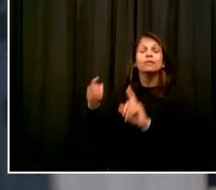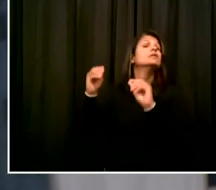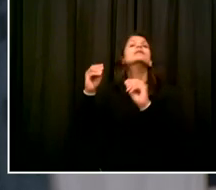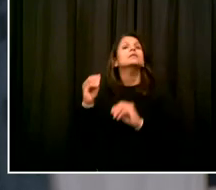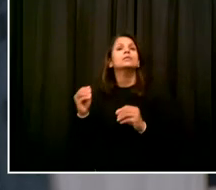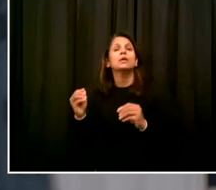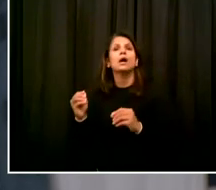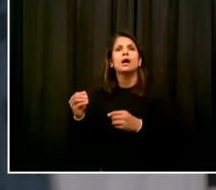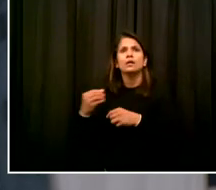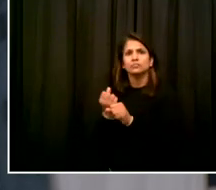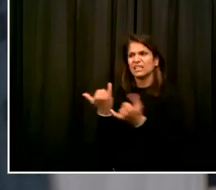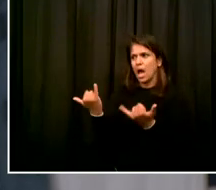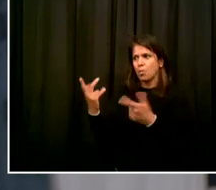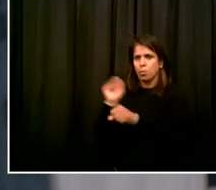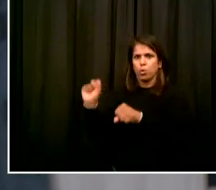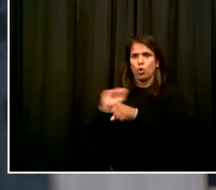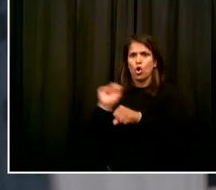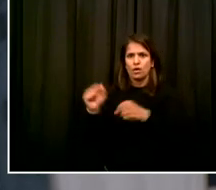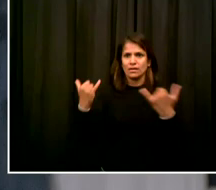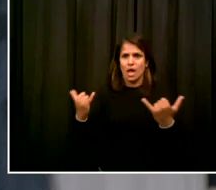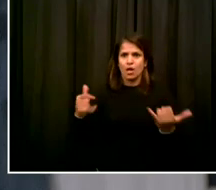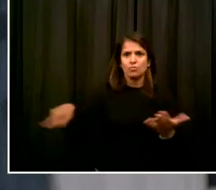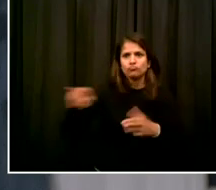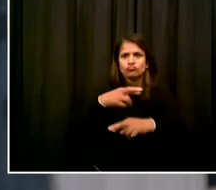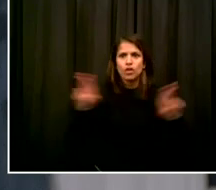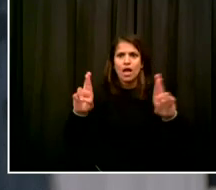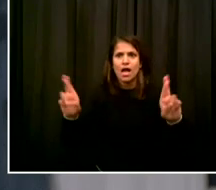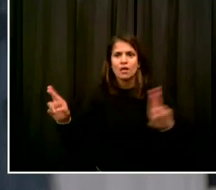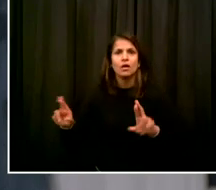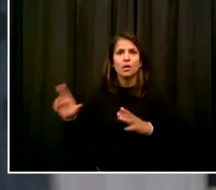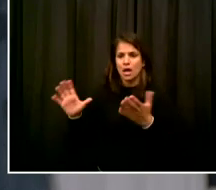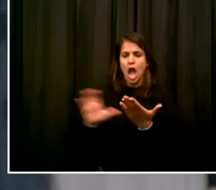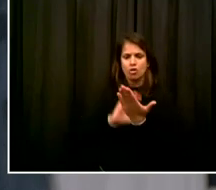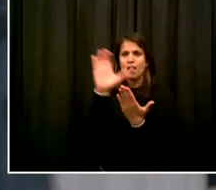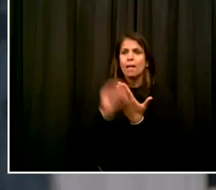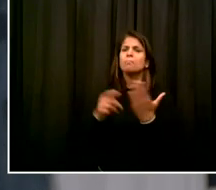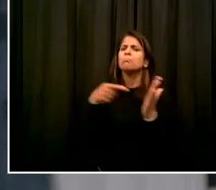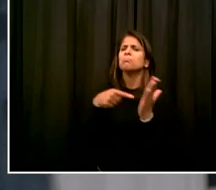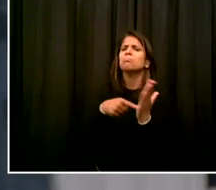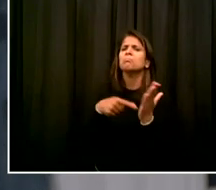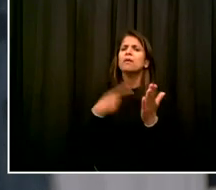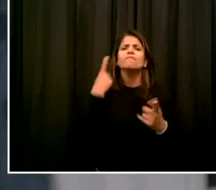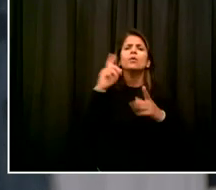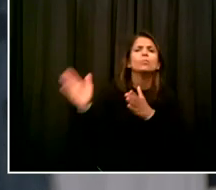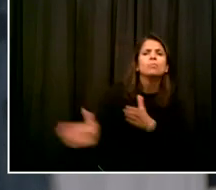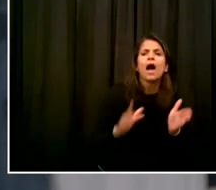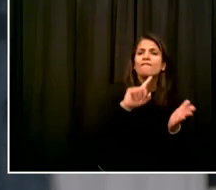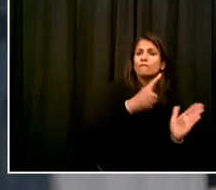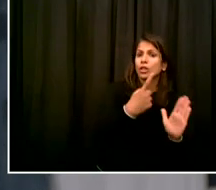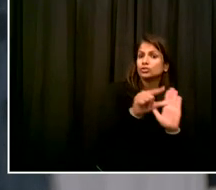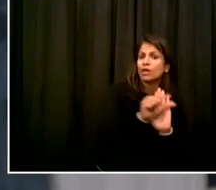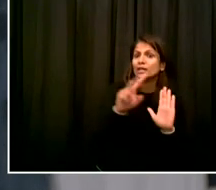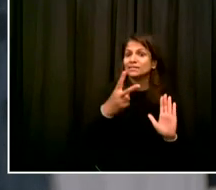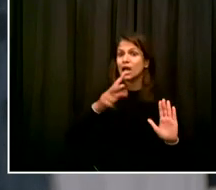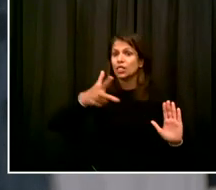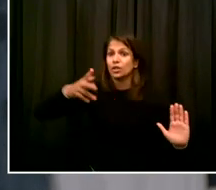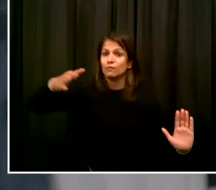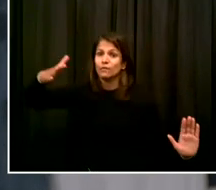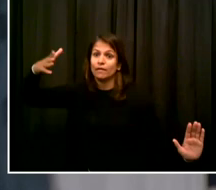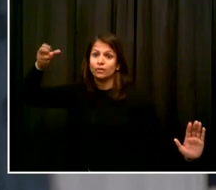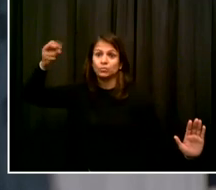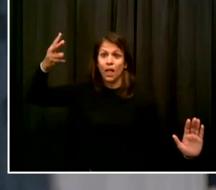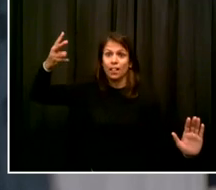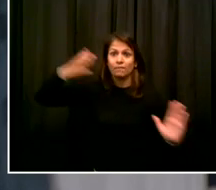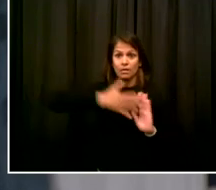initiatives is curriculum that we are calling the Bridge to School Plan that will provide all schools with social-emotional learning lessons and activities